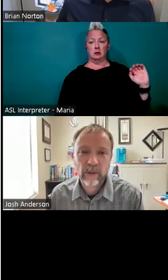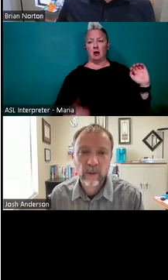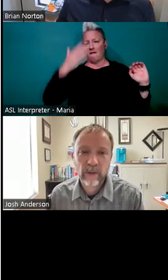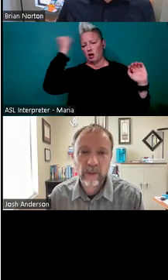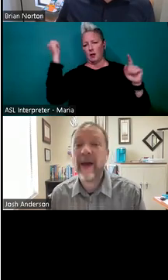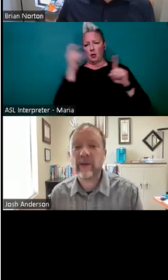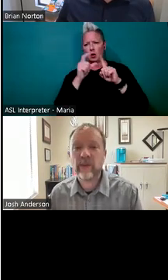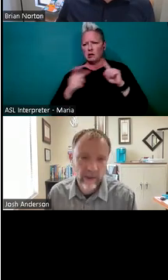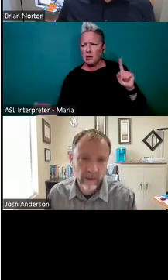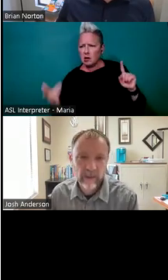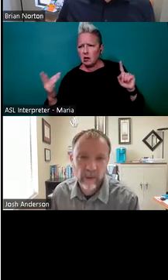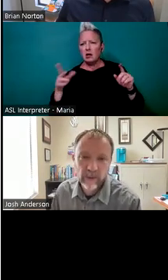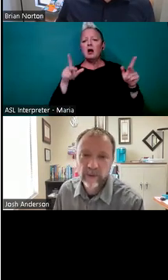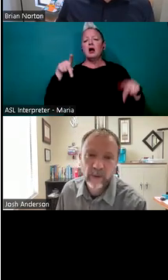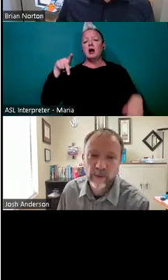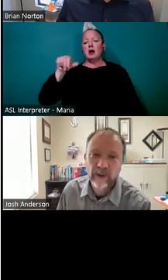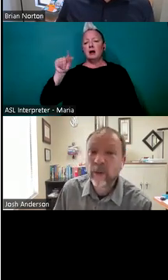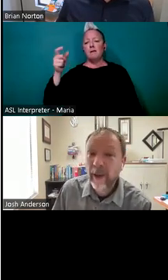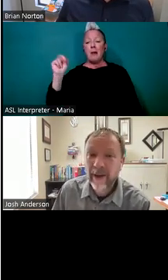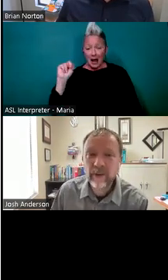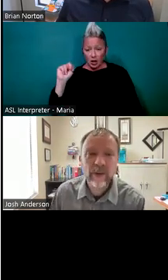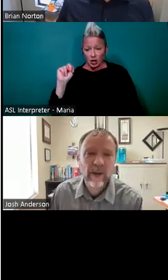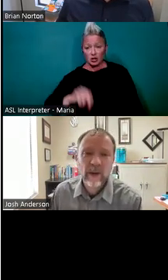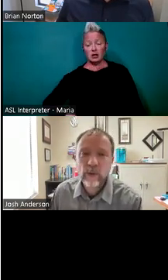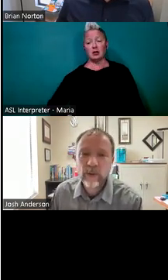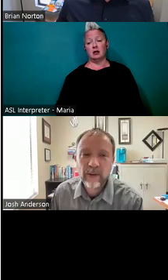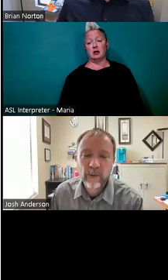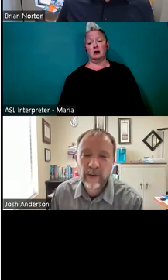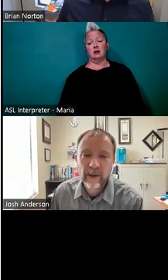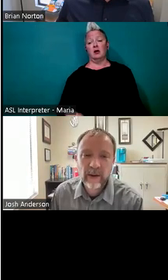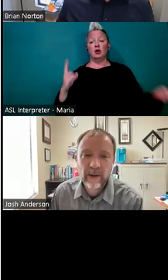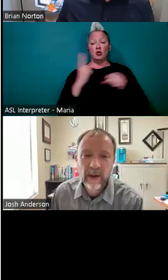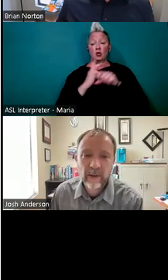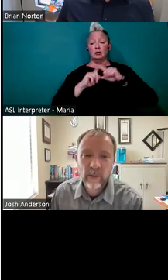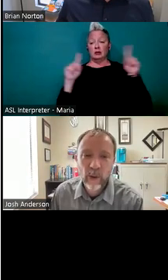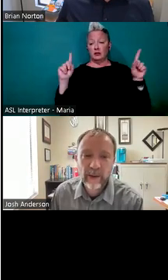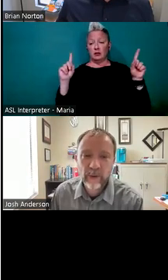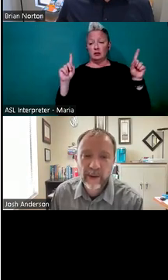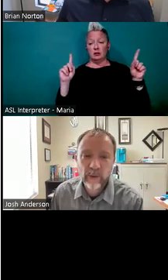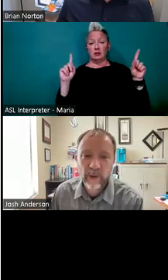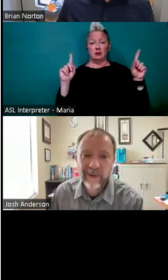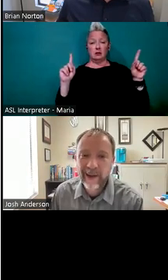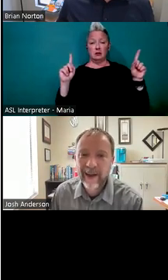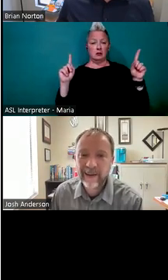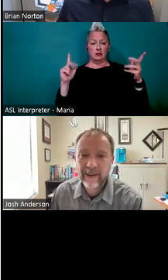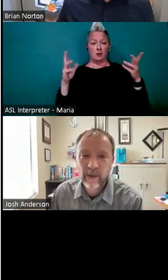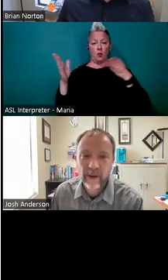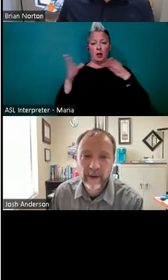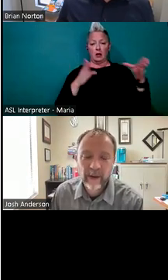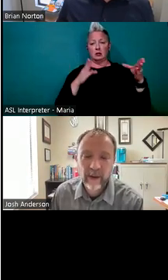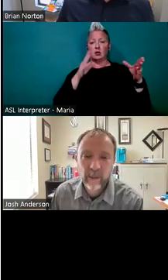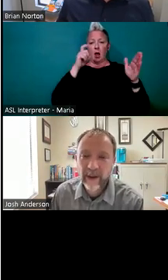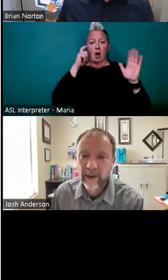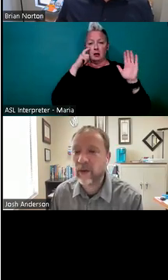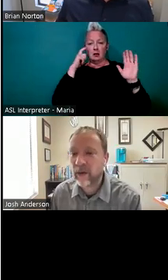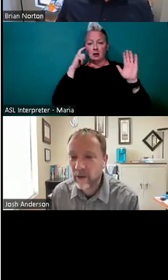word. Where is it? Patterns. Thank you. That's what I was looking for. Using different patterns, using different, uh, kind of ways to make it to where you're not identifying,